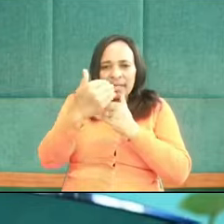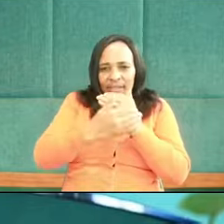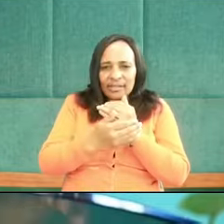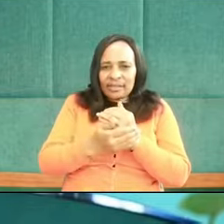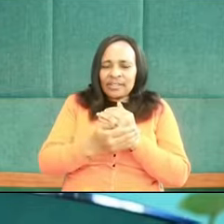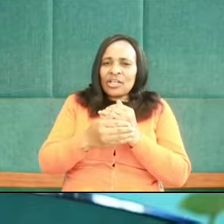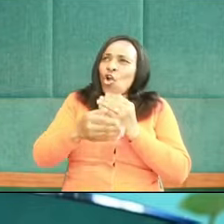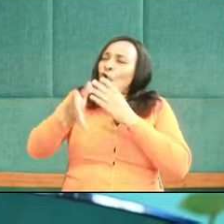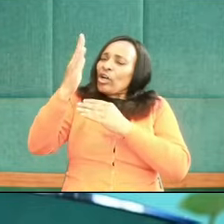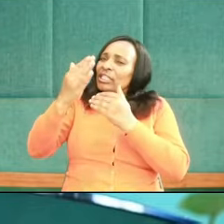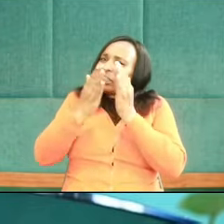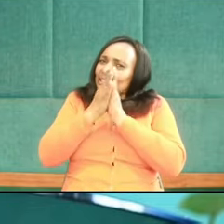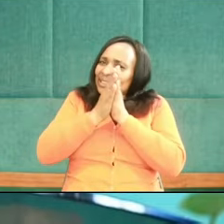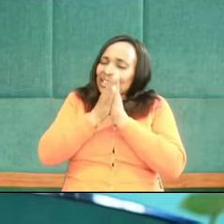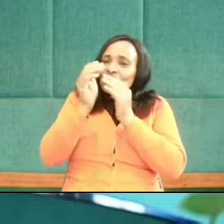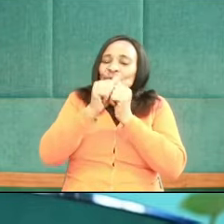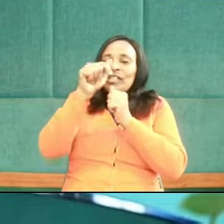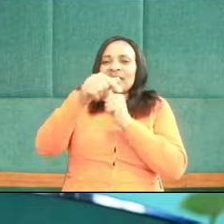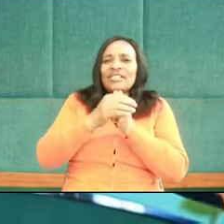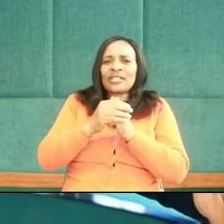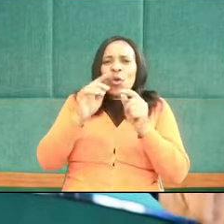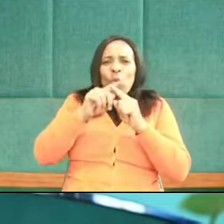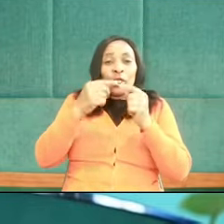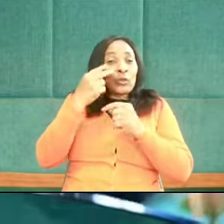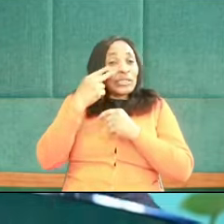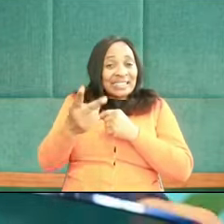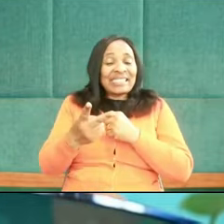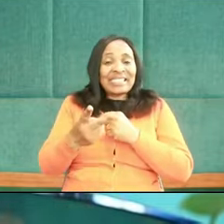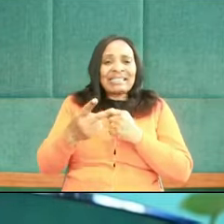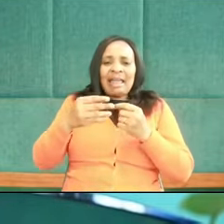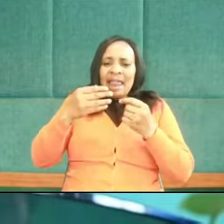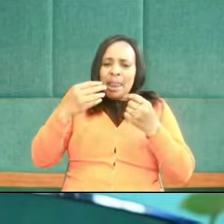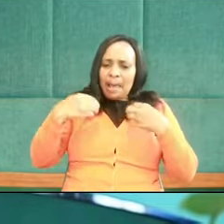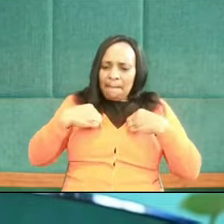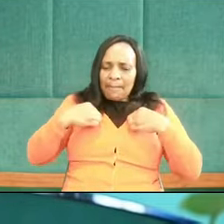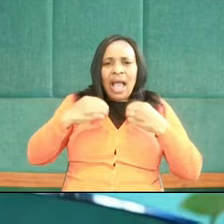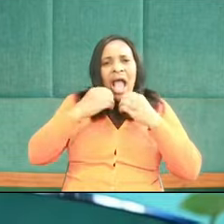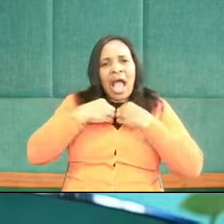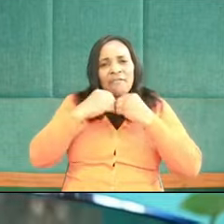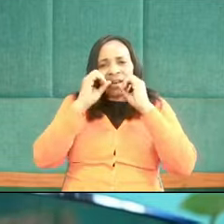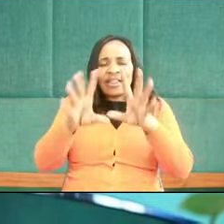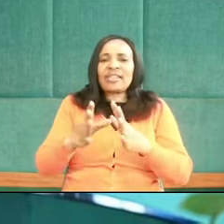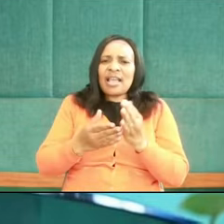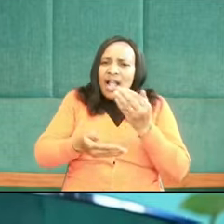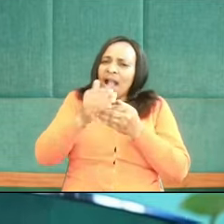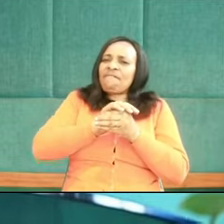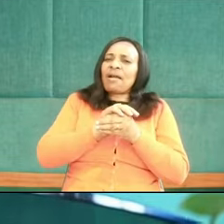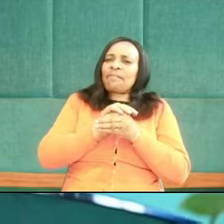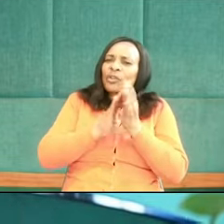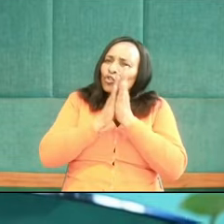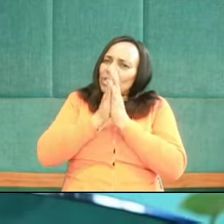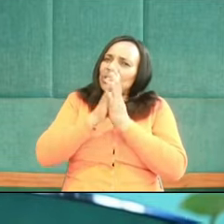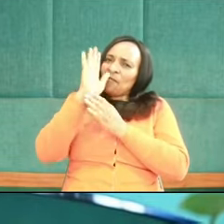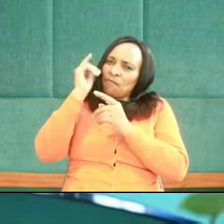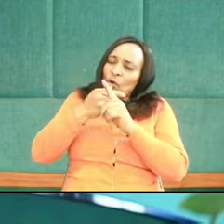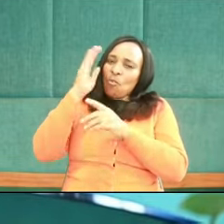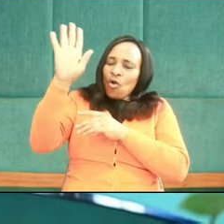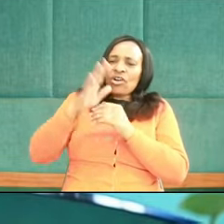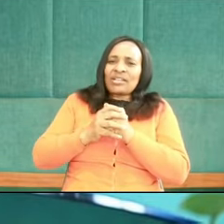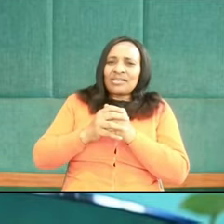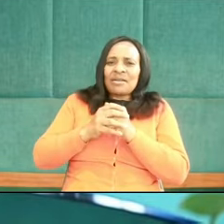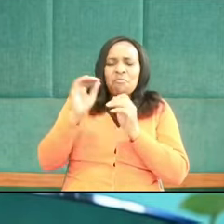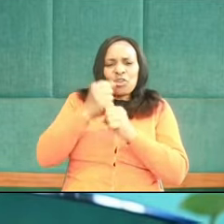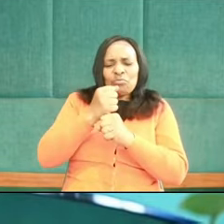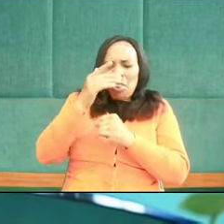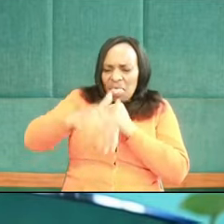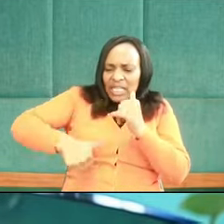This is what I'm interested in. When you see the naked cover him. This is what I'm interested in. Do not hide yourself